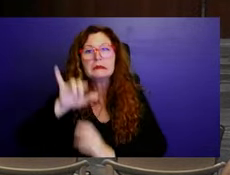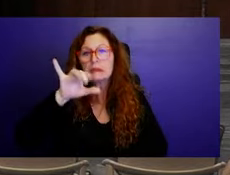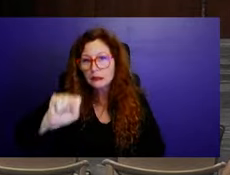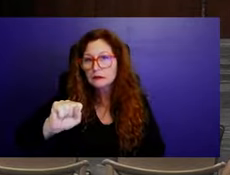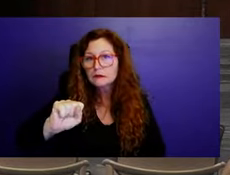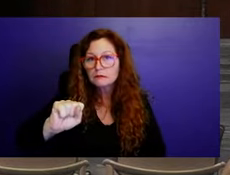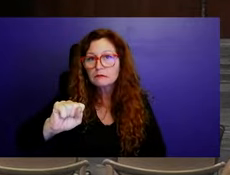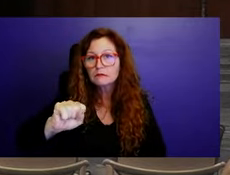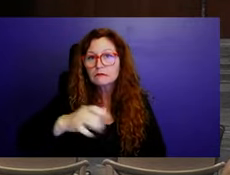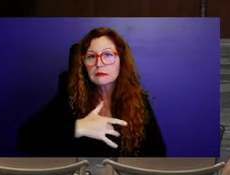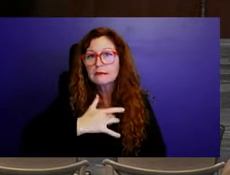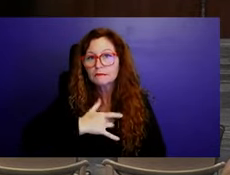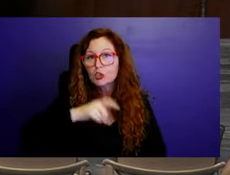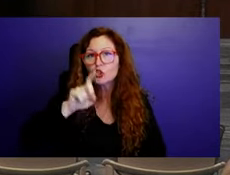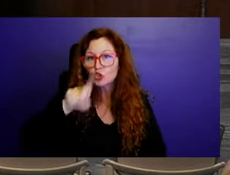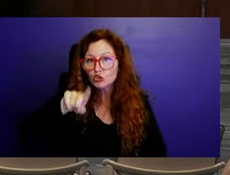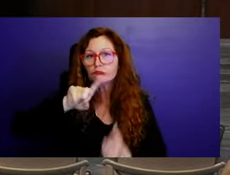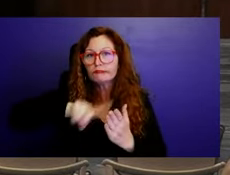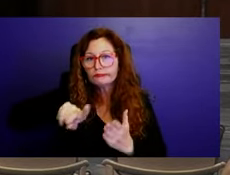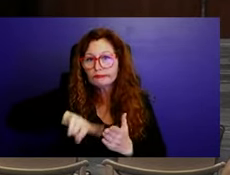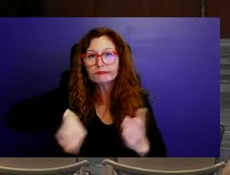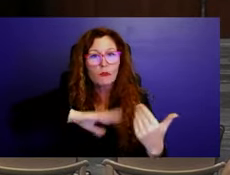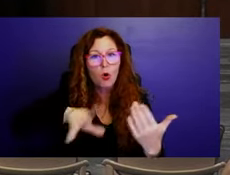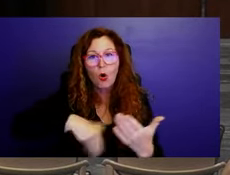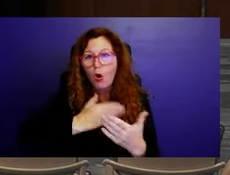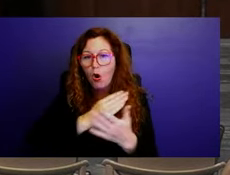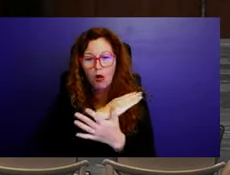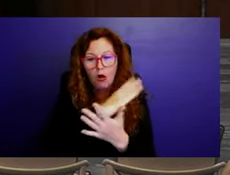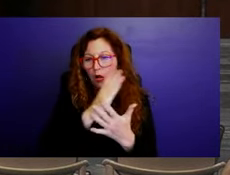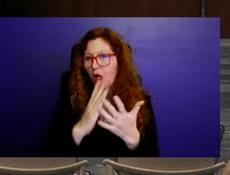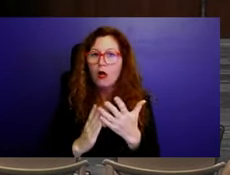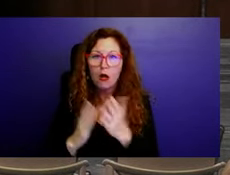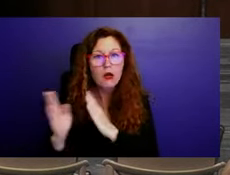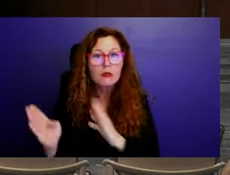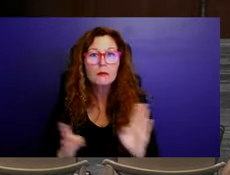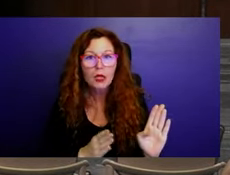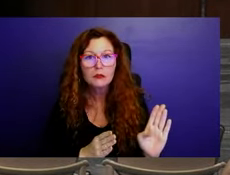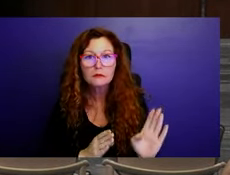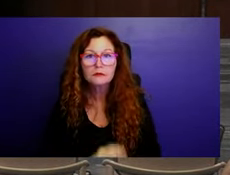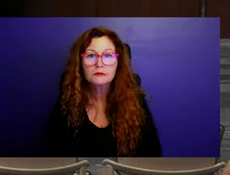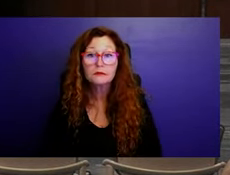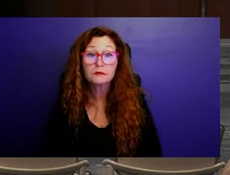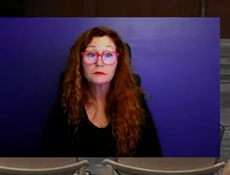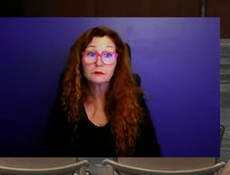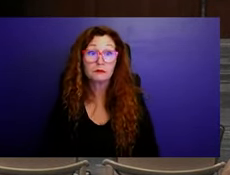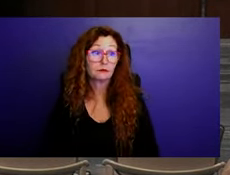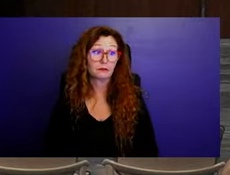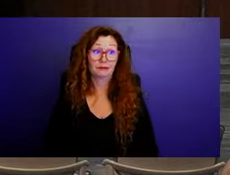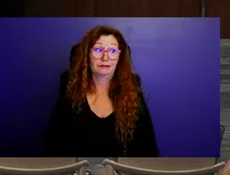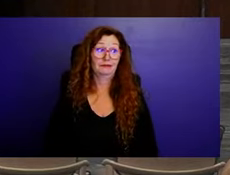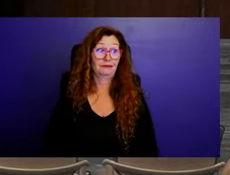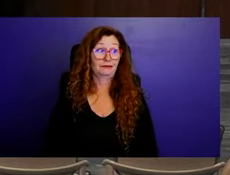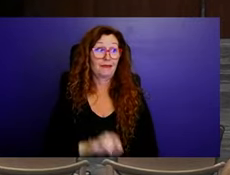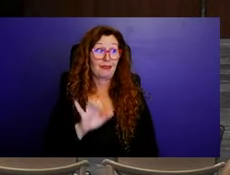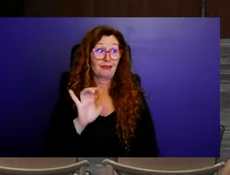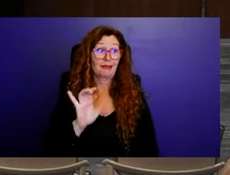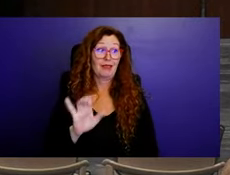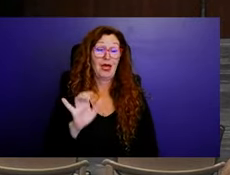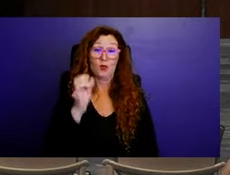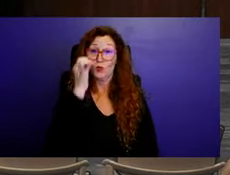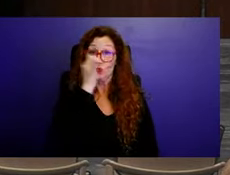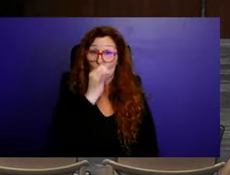own. Uh, because this is a, as I see it, a major movement for the city of Boynton